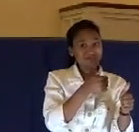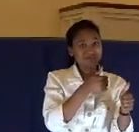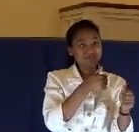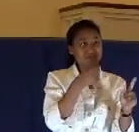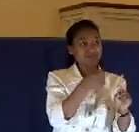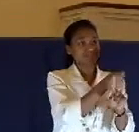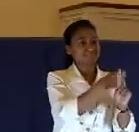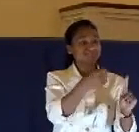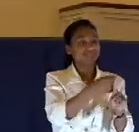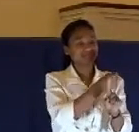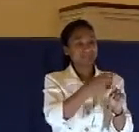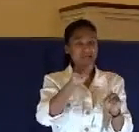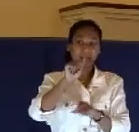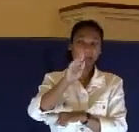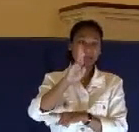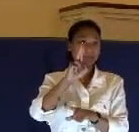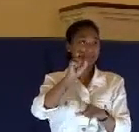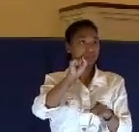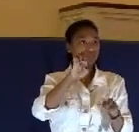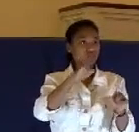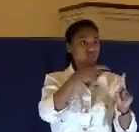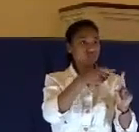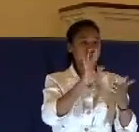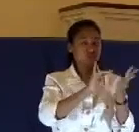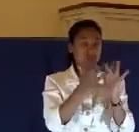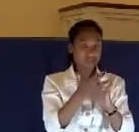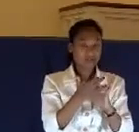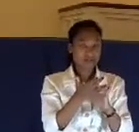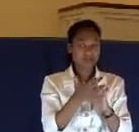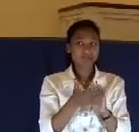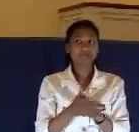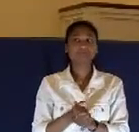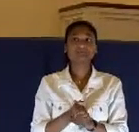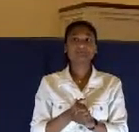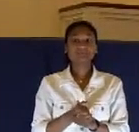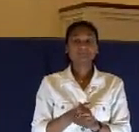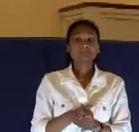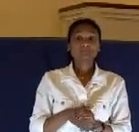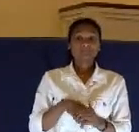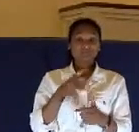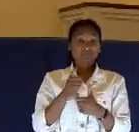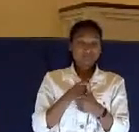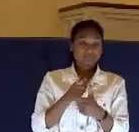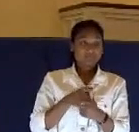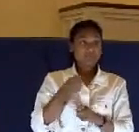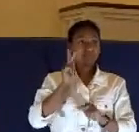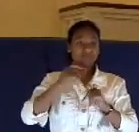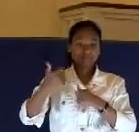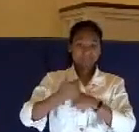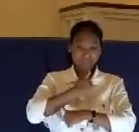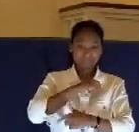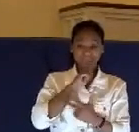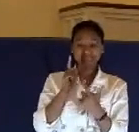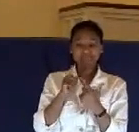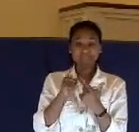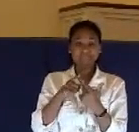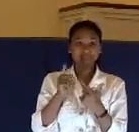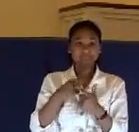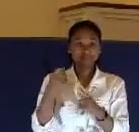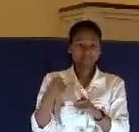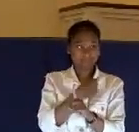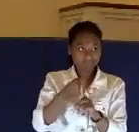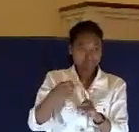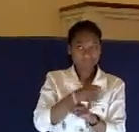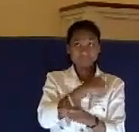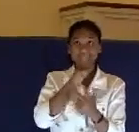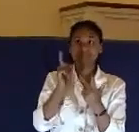And then there's the third part of this. The servant accused, the servant abused, and then the servant arraigned. Now, they can't put